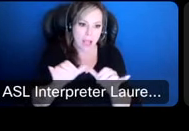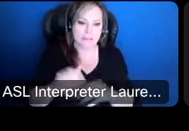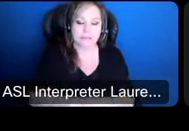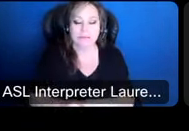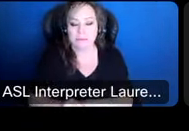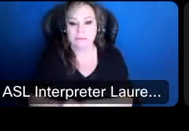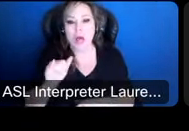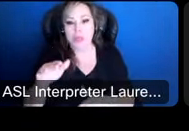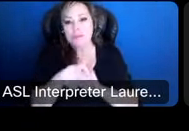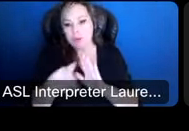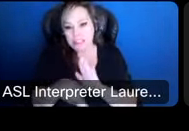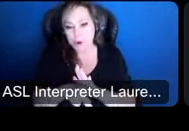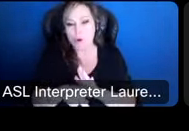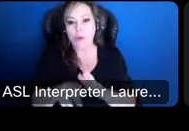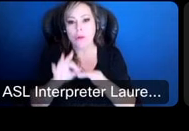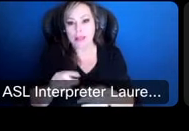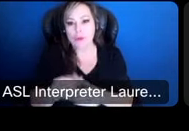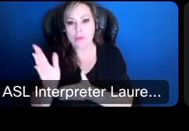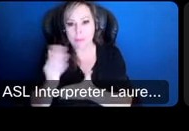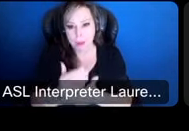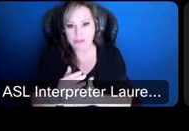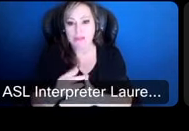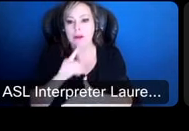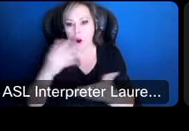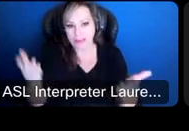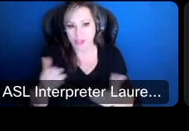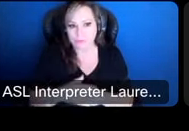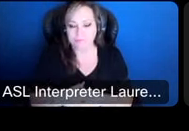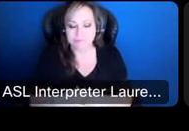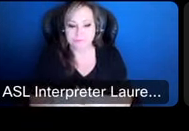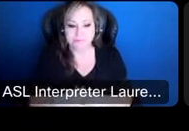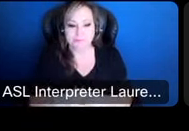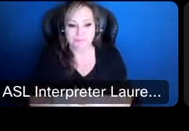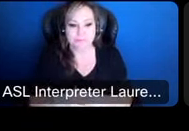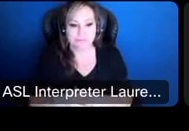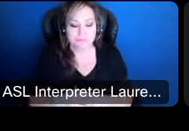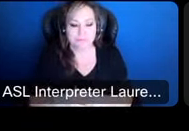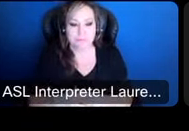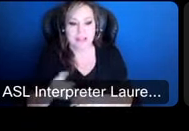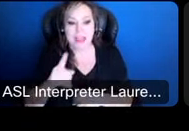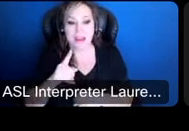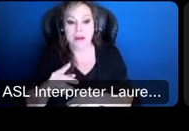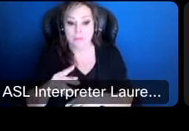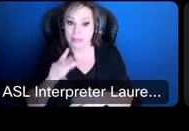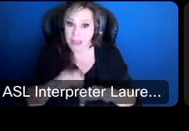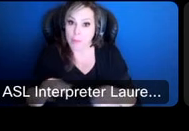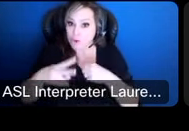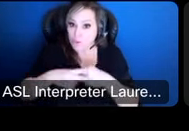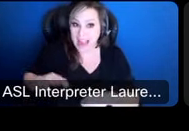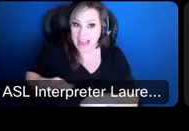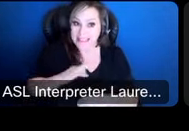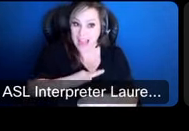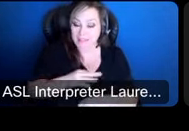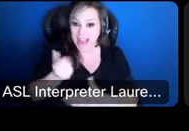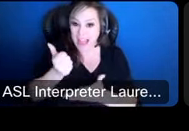principles in the budget we're creating are reflected of that so you can see that they're um retaining our staff that helps us with